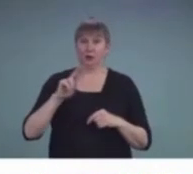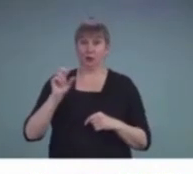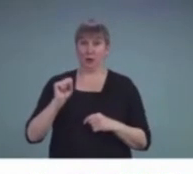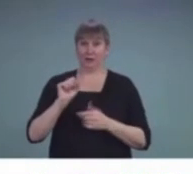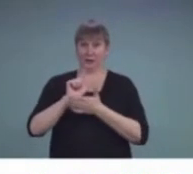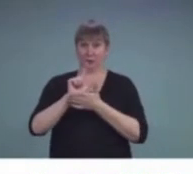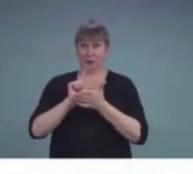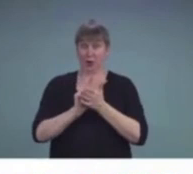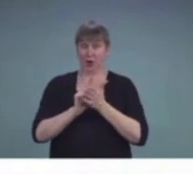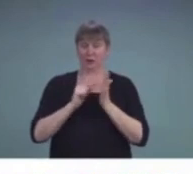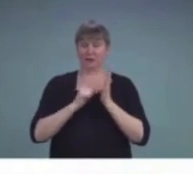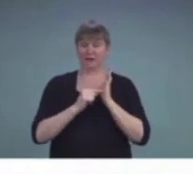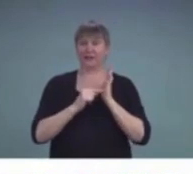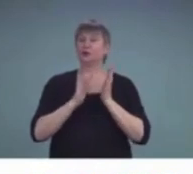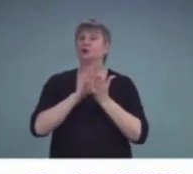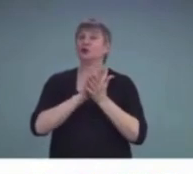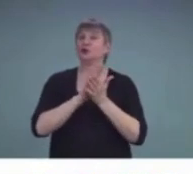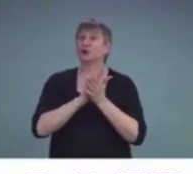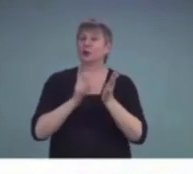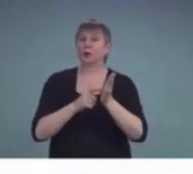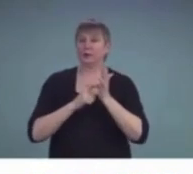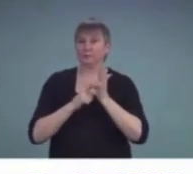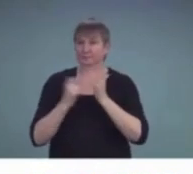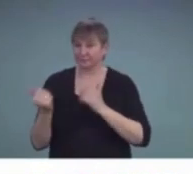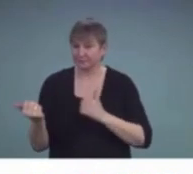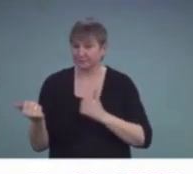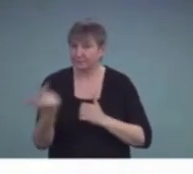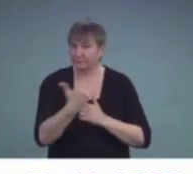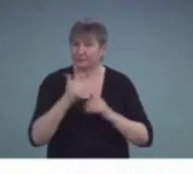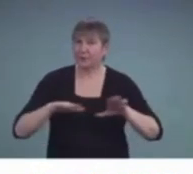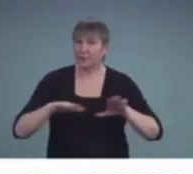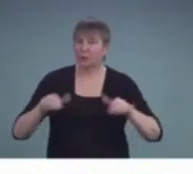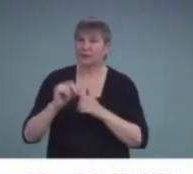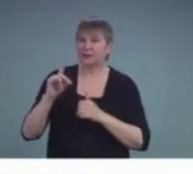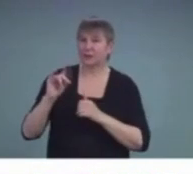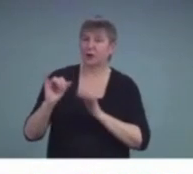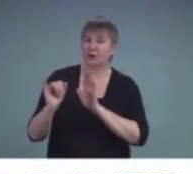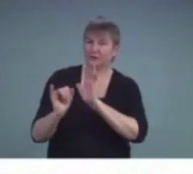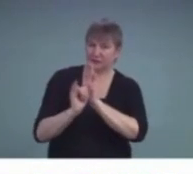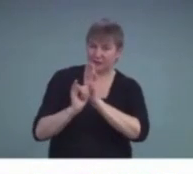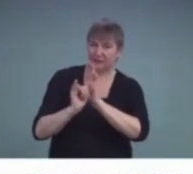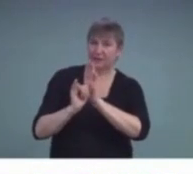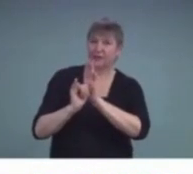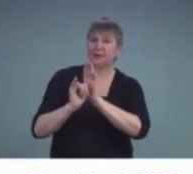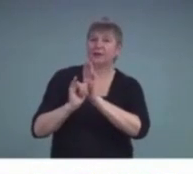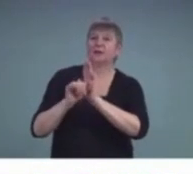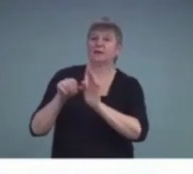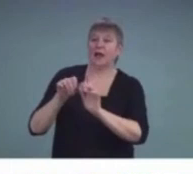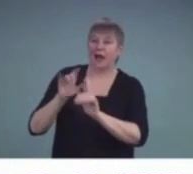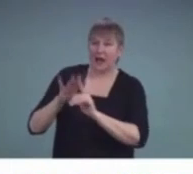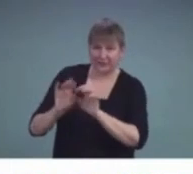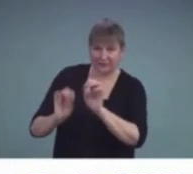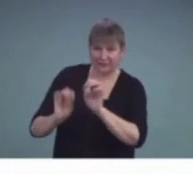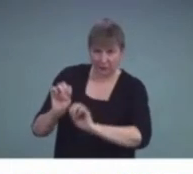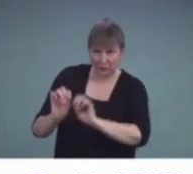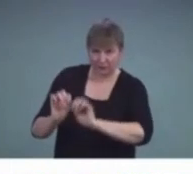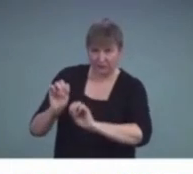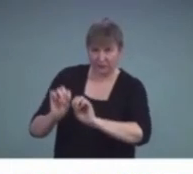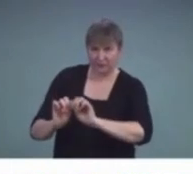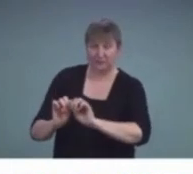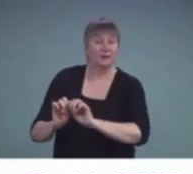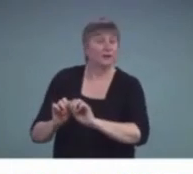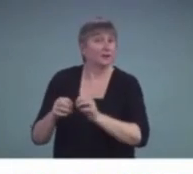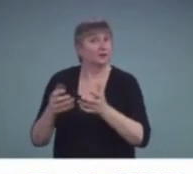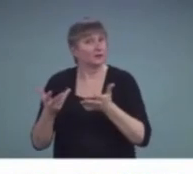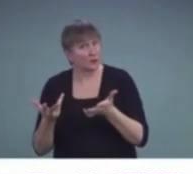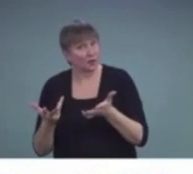schools are required to ensure all children with disabilities are identified, located, and evaluated. So, it would be there that that would